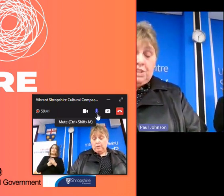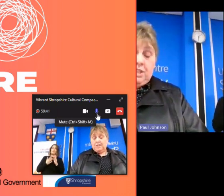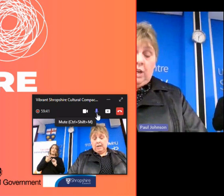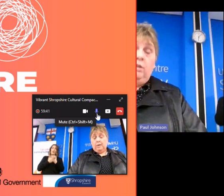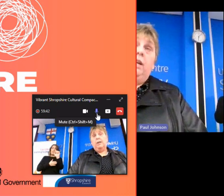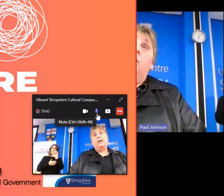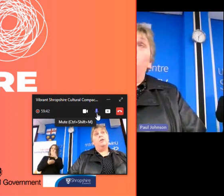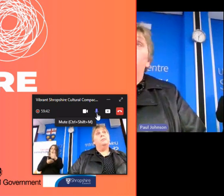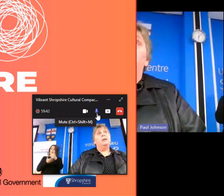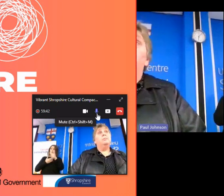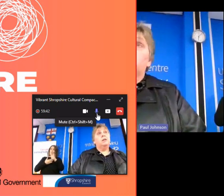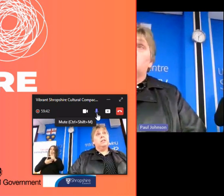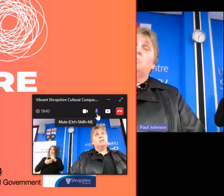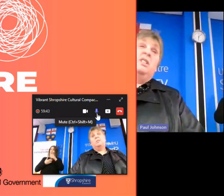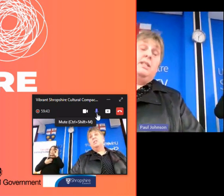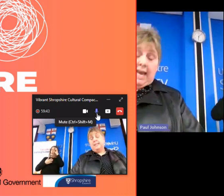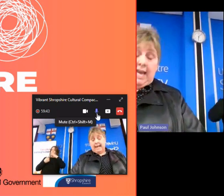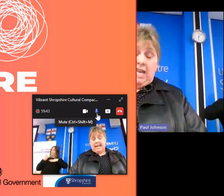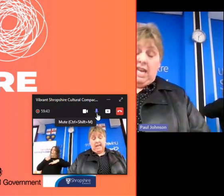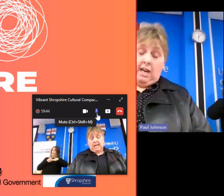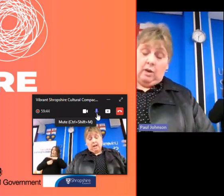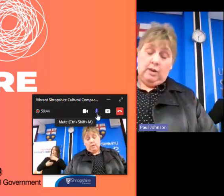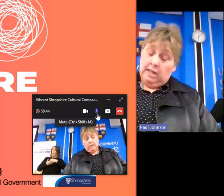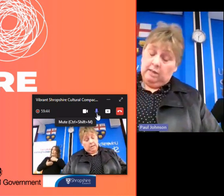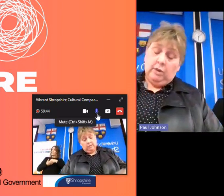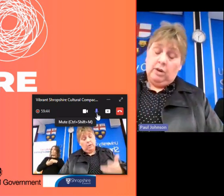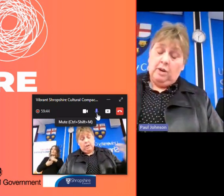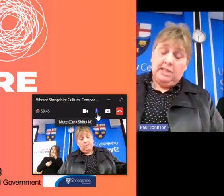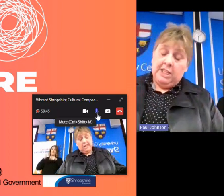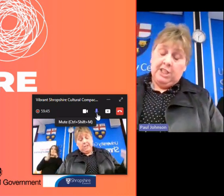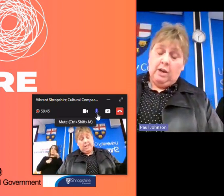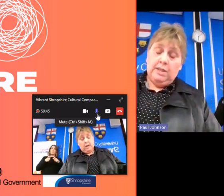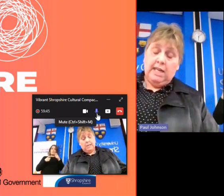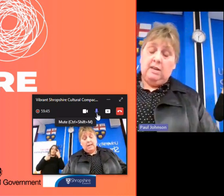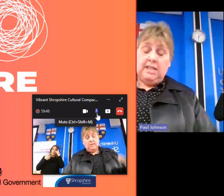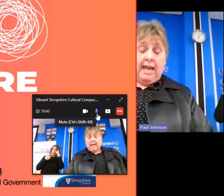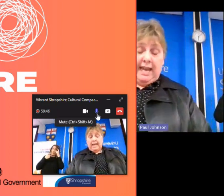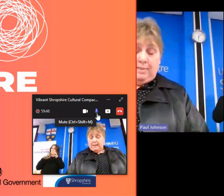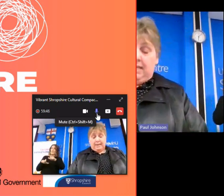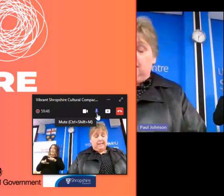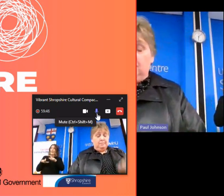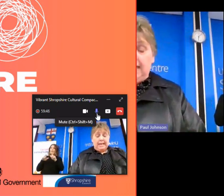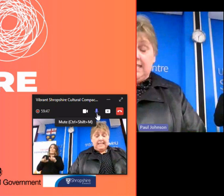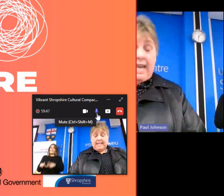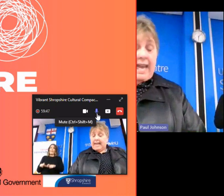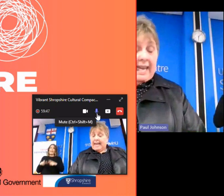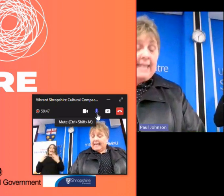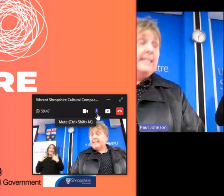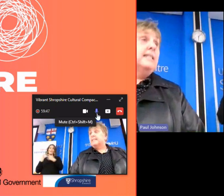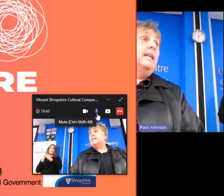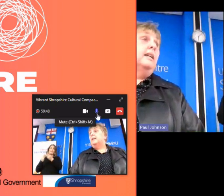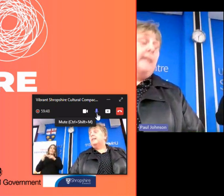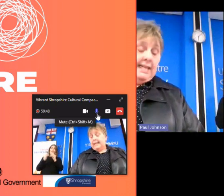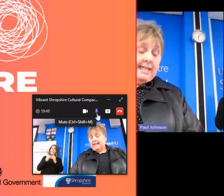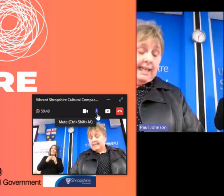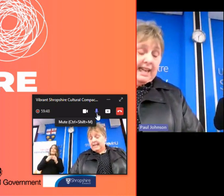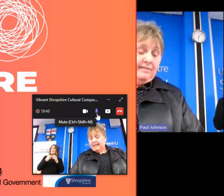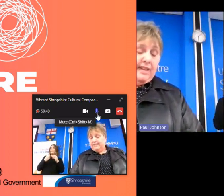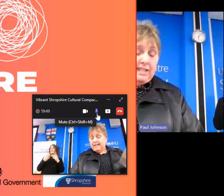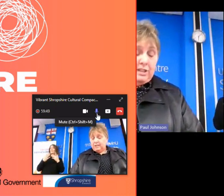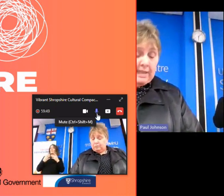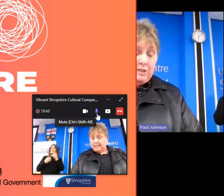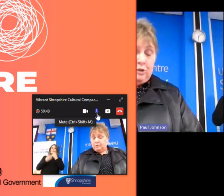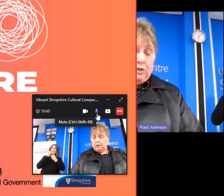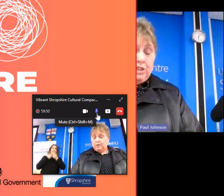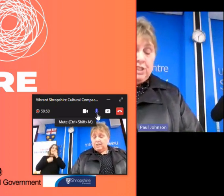culture supports the local economy participants stay in hope local accommodation in hotels airbees and bees they eat